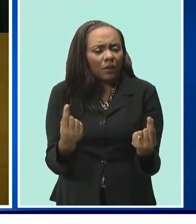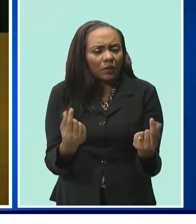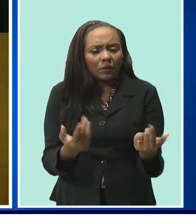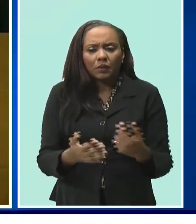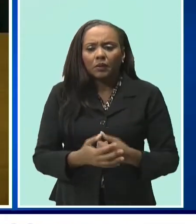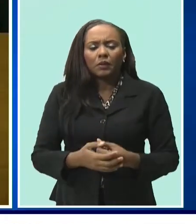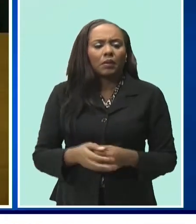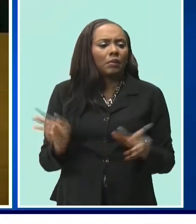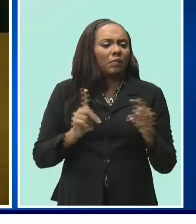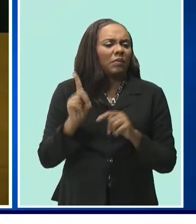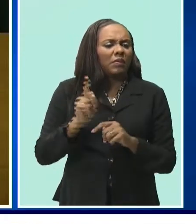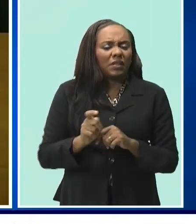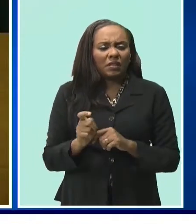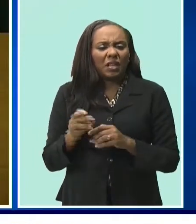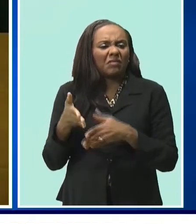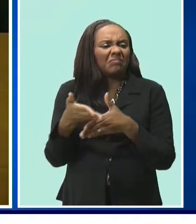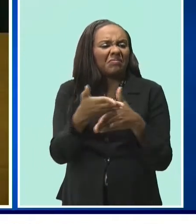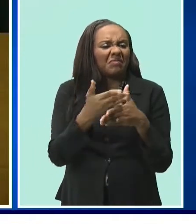carpooling,